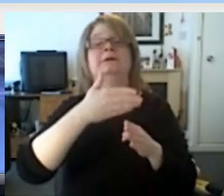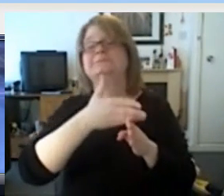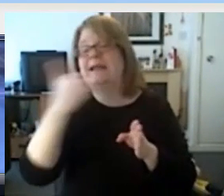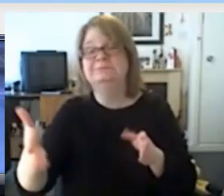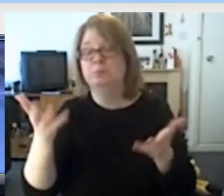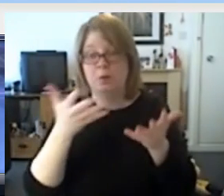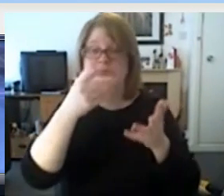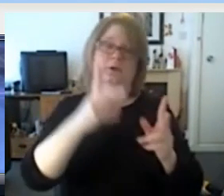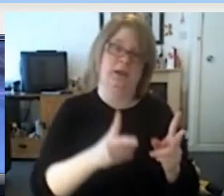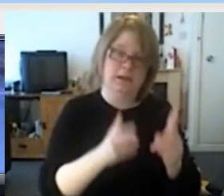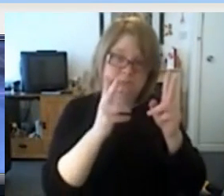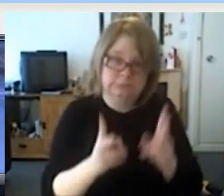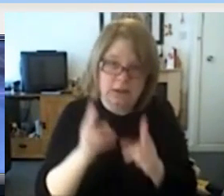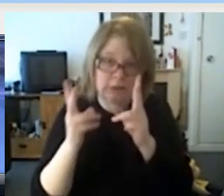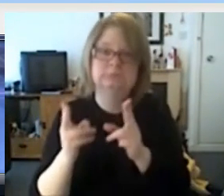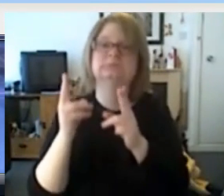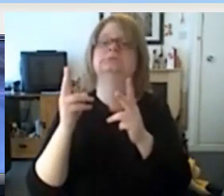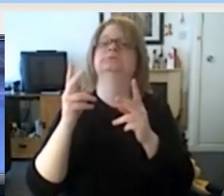So, I'm going one,